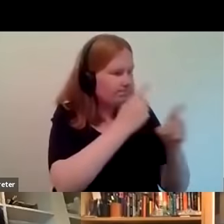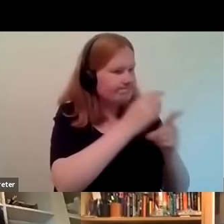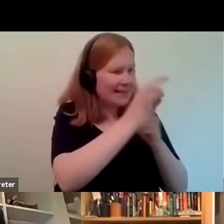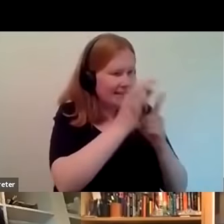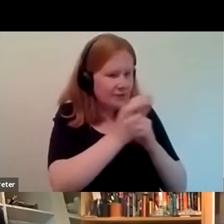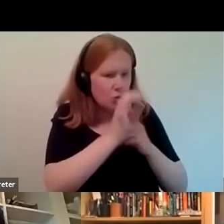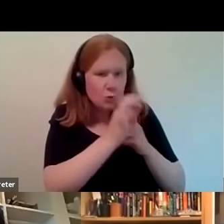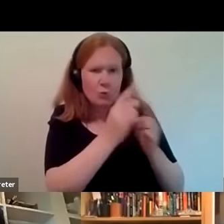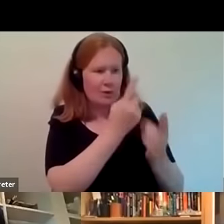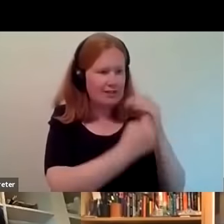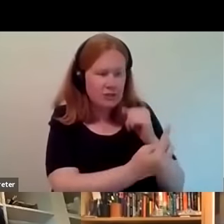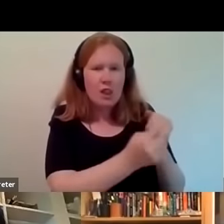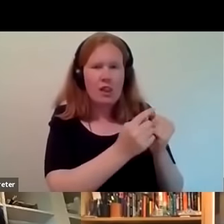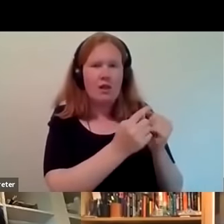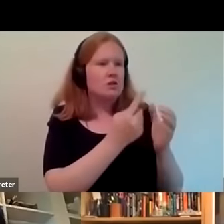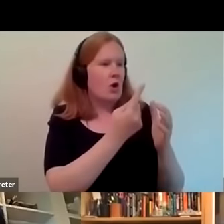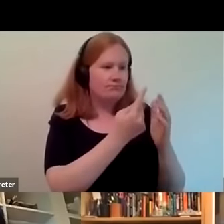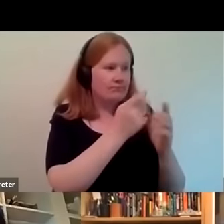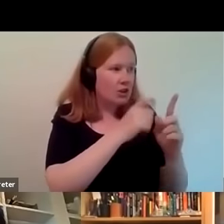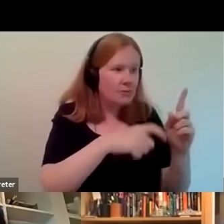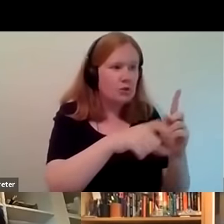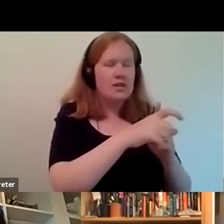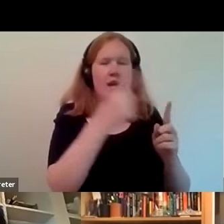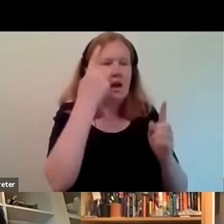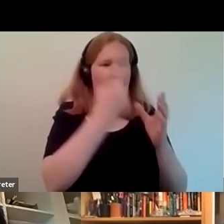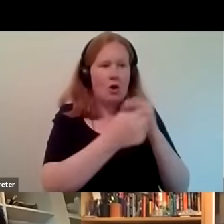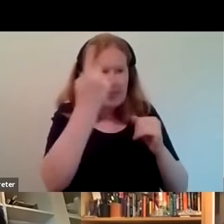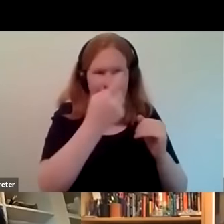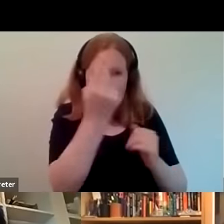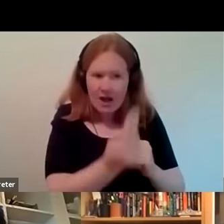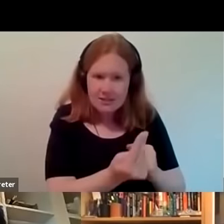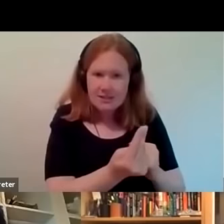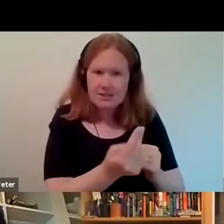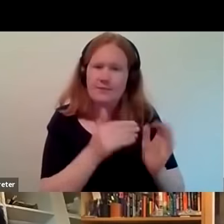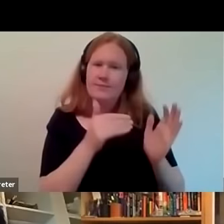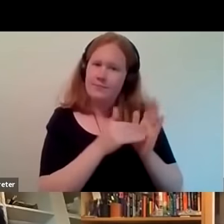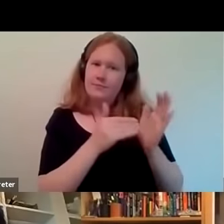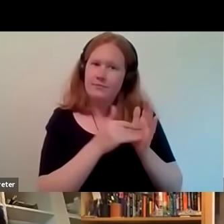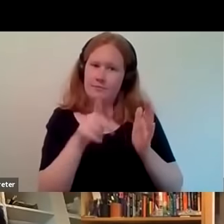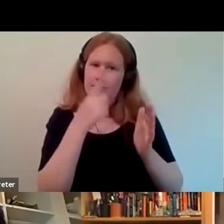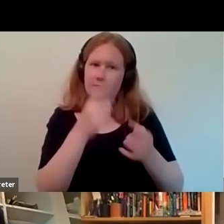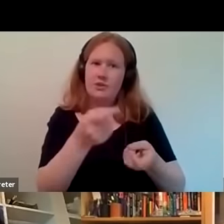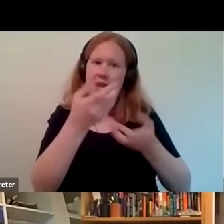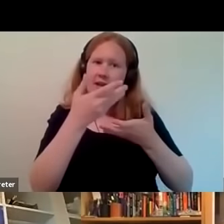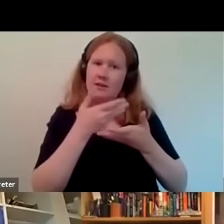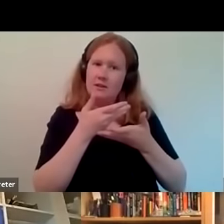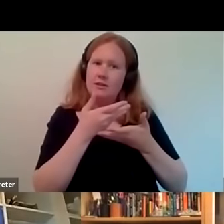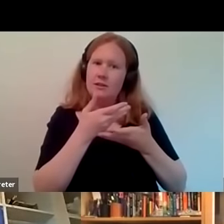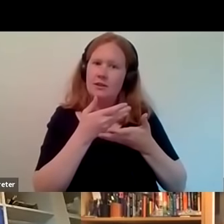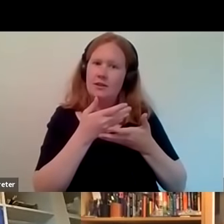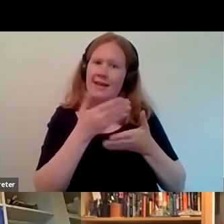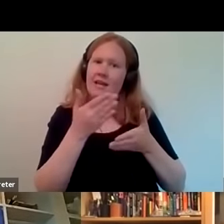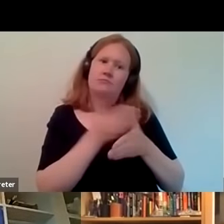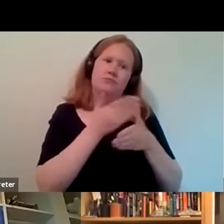people at large within the community not necessarily the artists um so zarita can you talk to us first about um those initial first steps